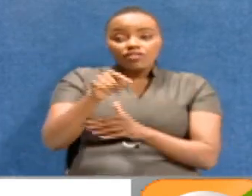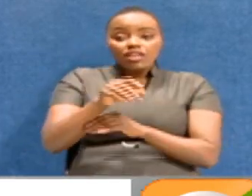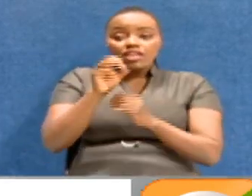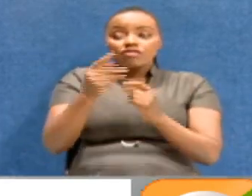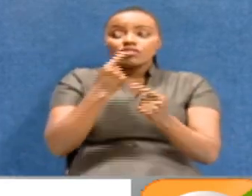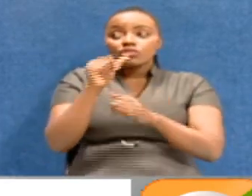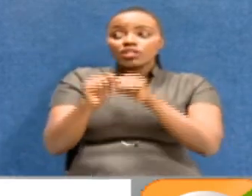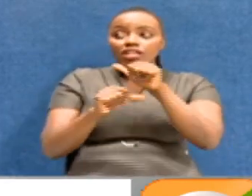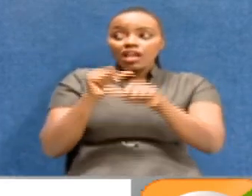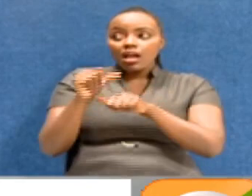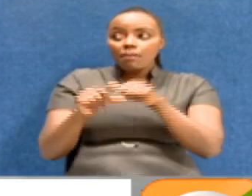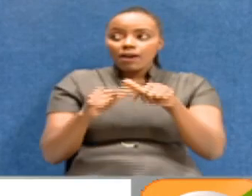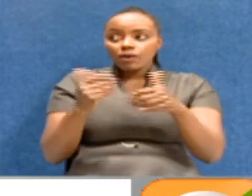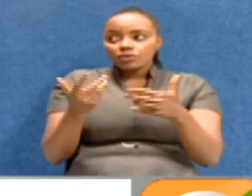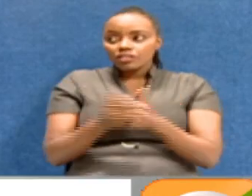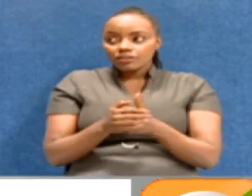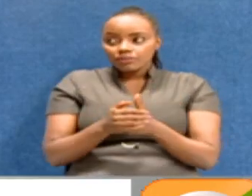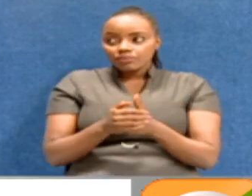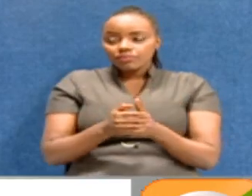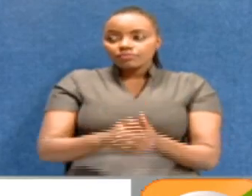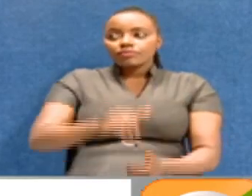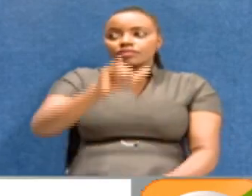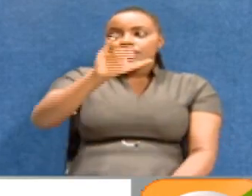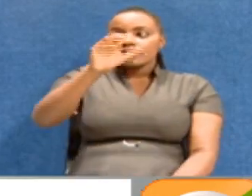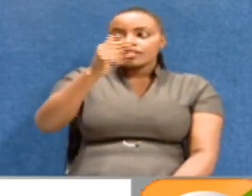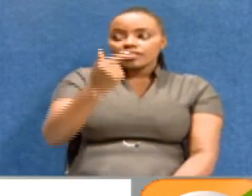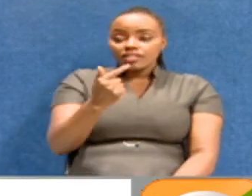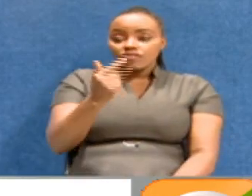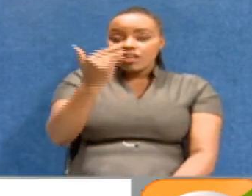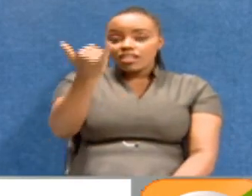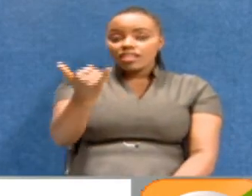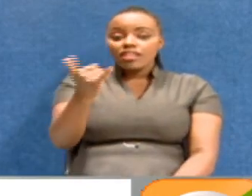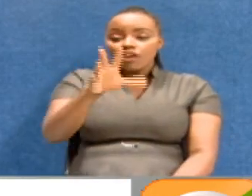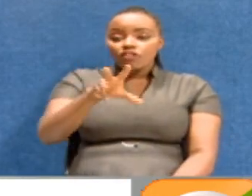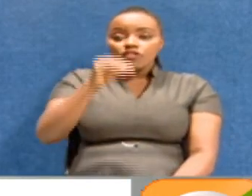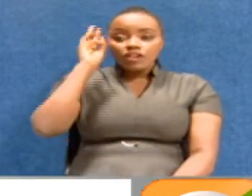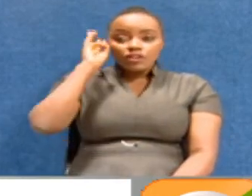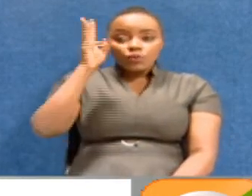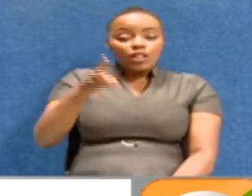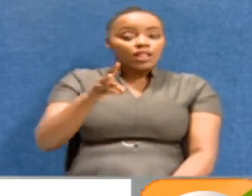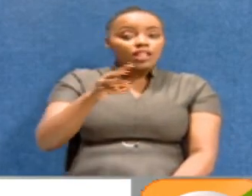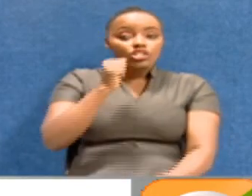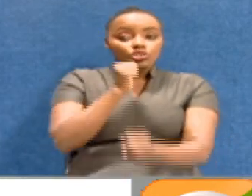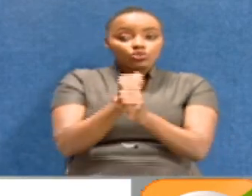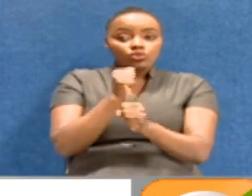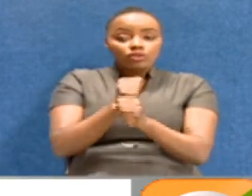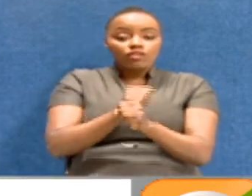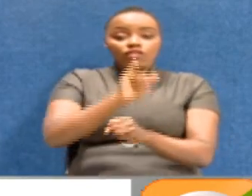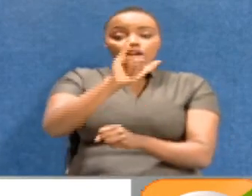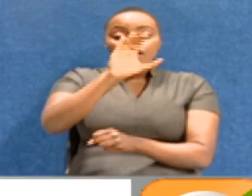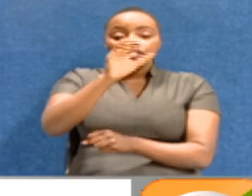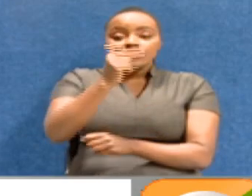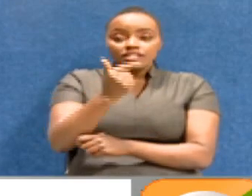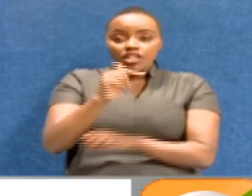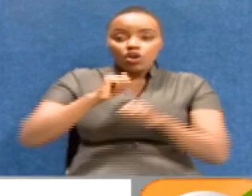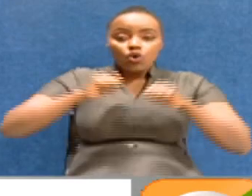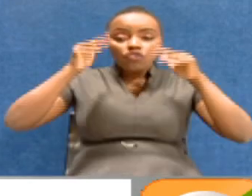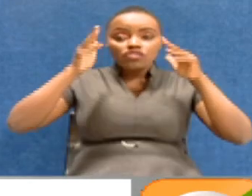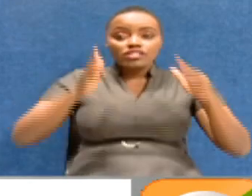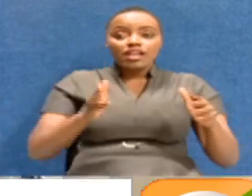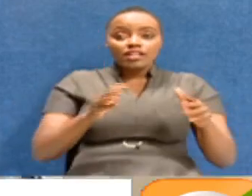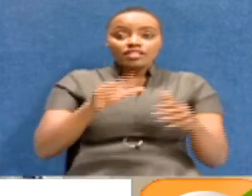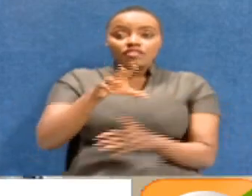talking of the IT platform, right now, you'll find jobs. All IT officers in this country,